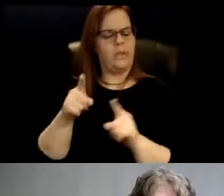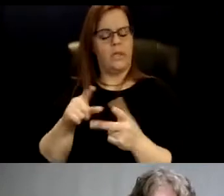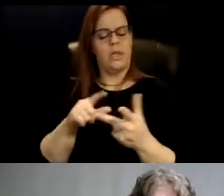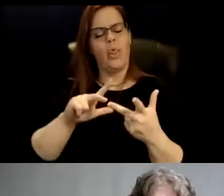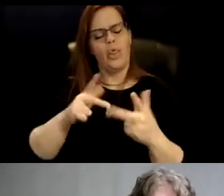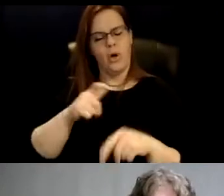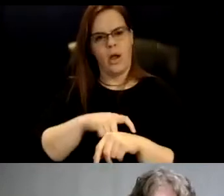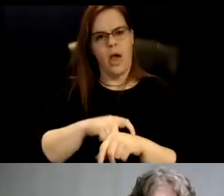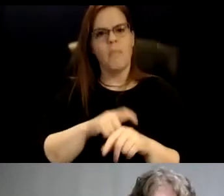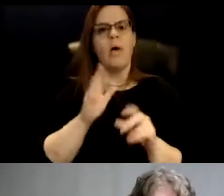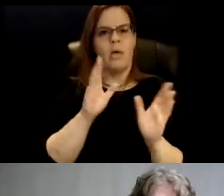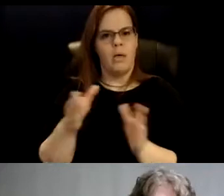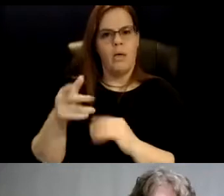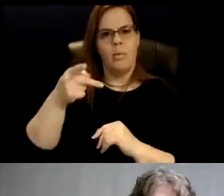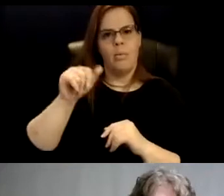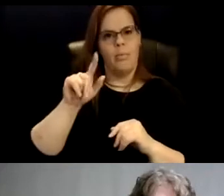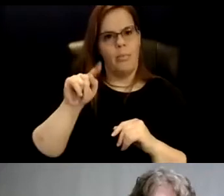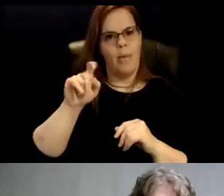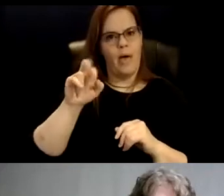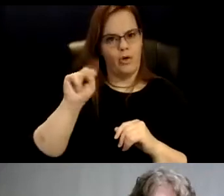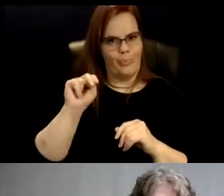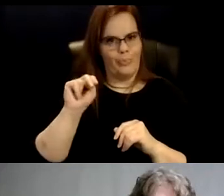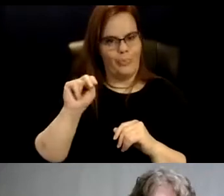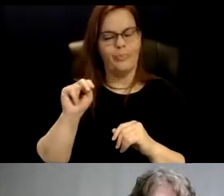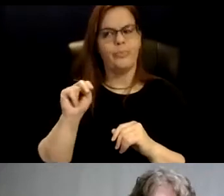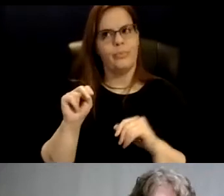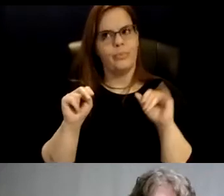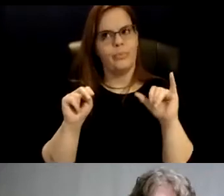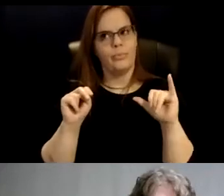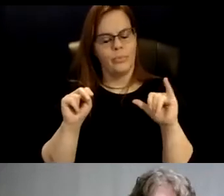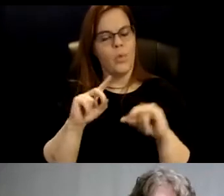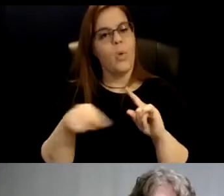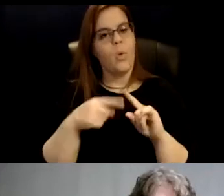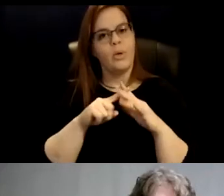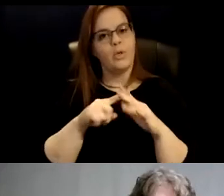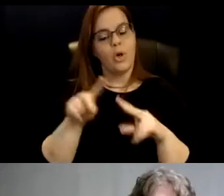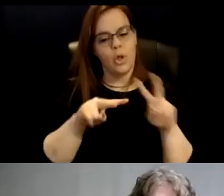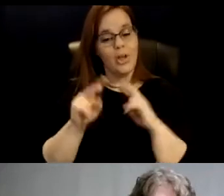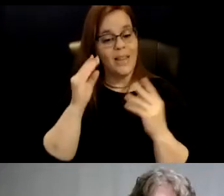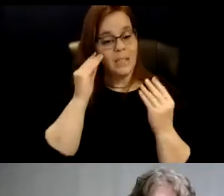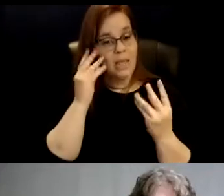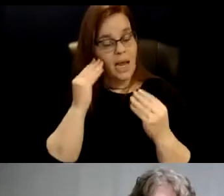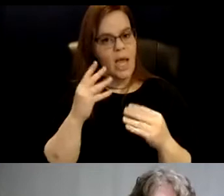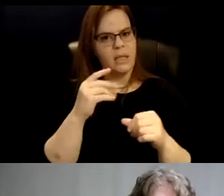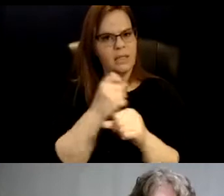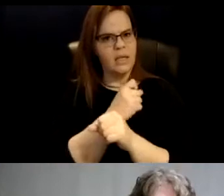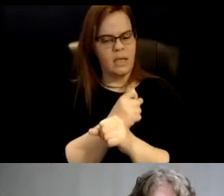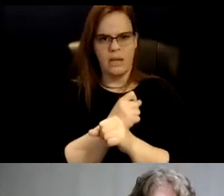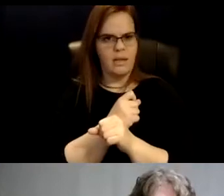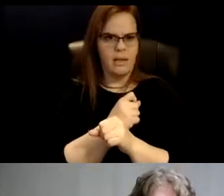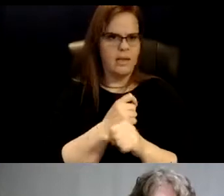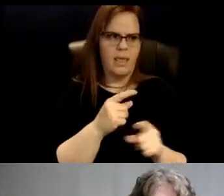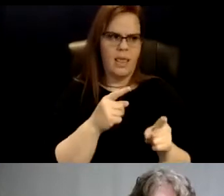start to look at some of these, uh, some of these data and statistics, this is way more than three people.